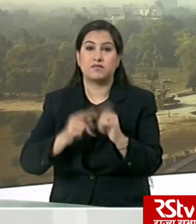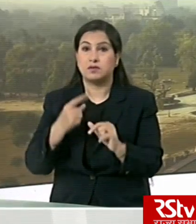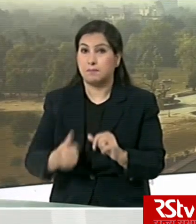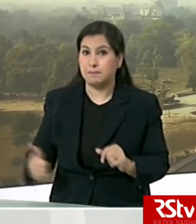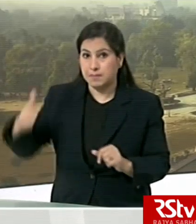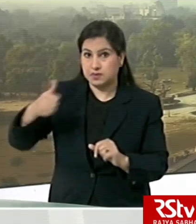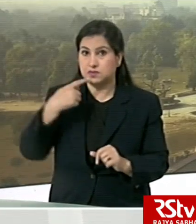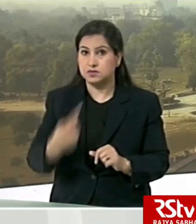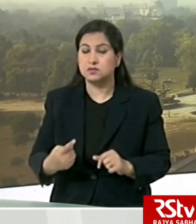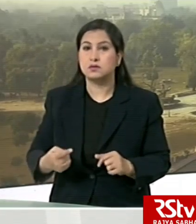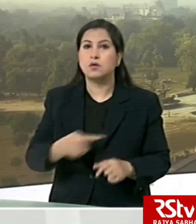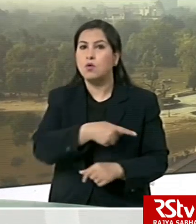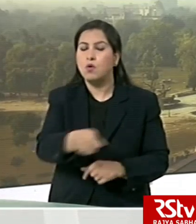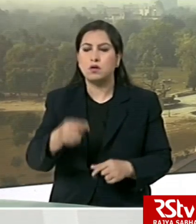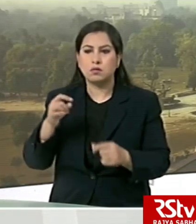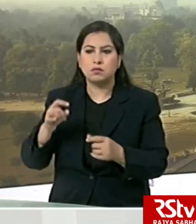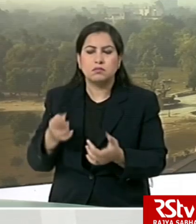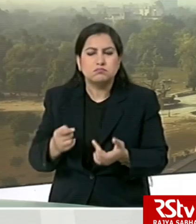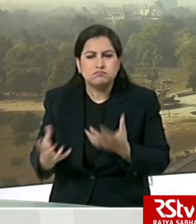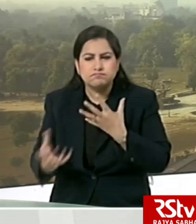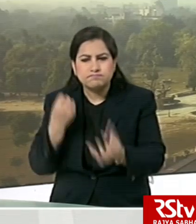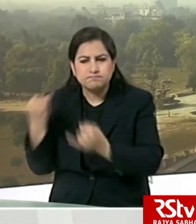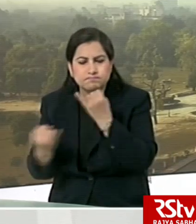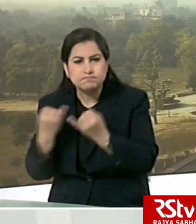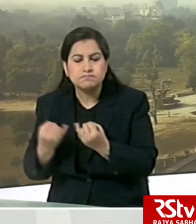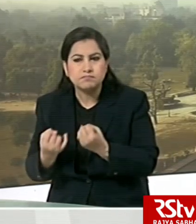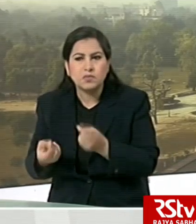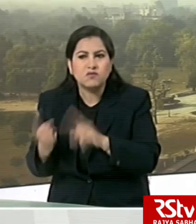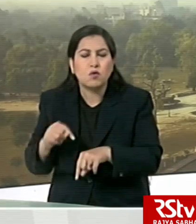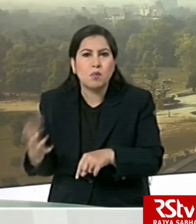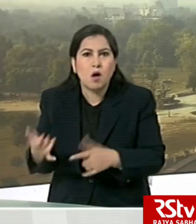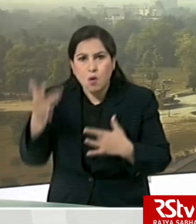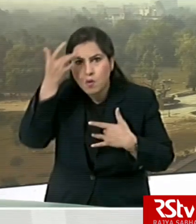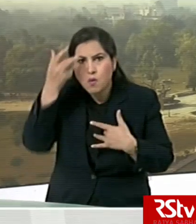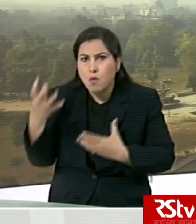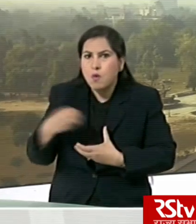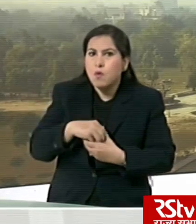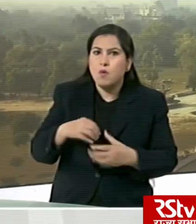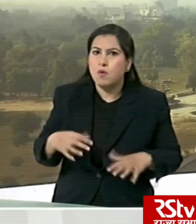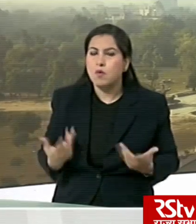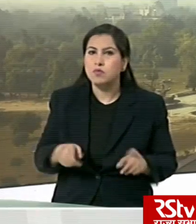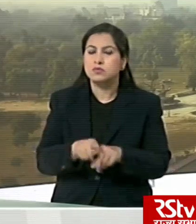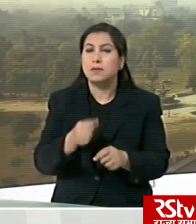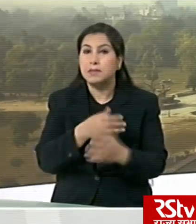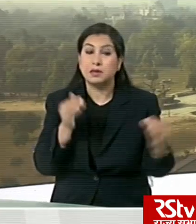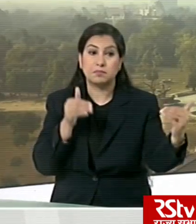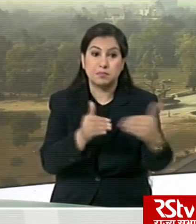to determine the source of the infection. He said 11 samples of direct contacts are being tested currently and contact